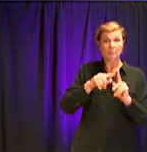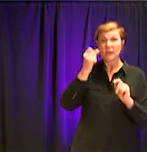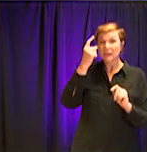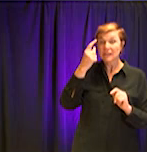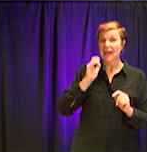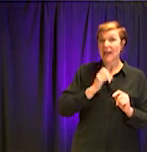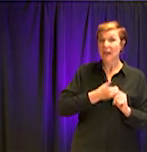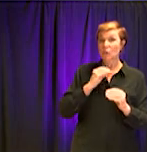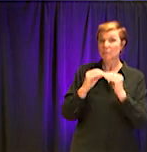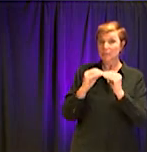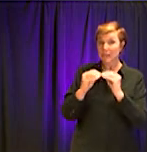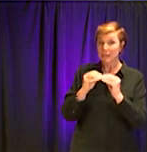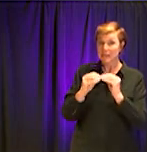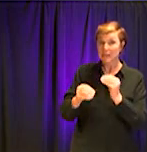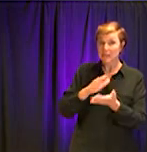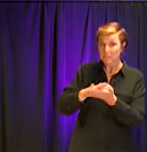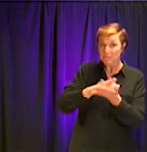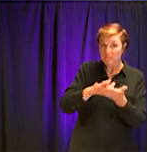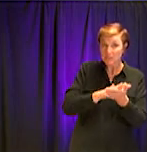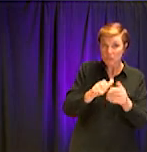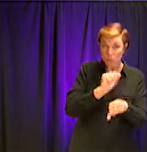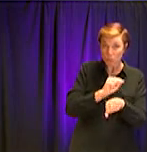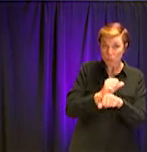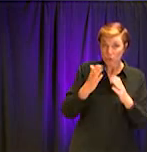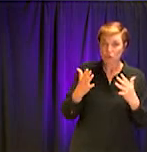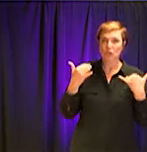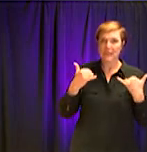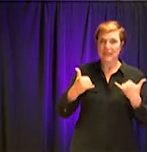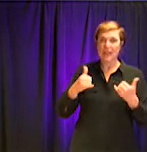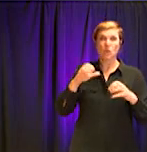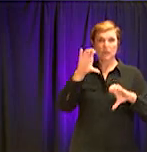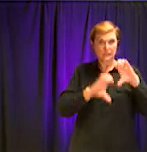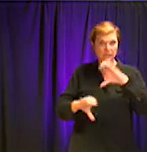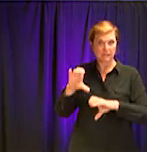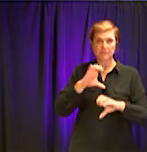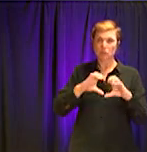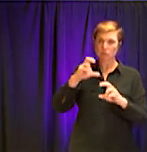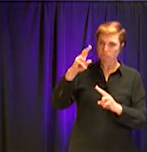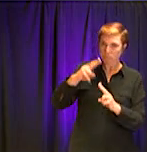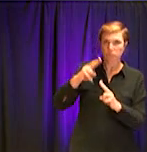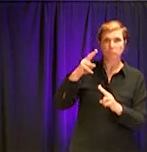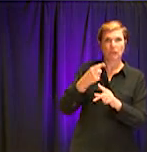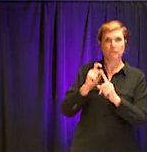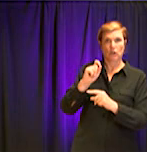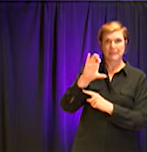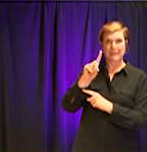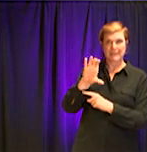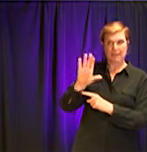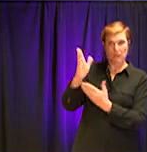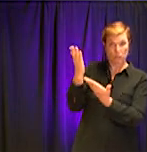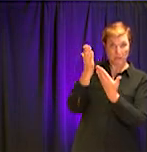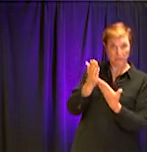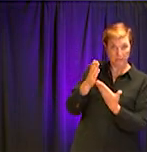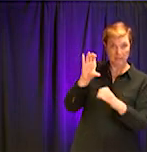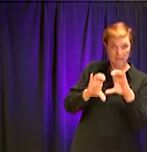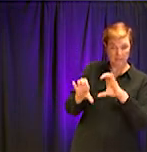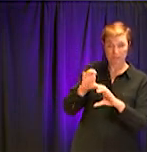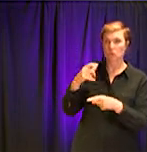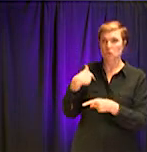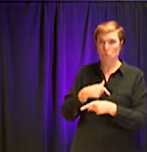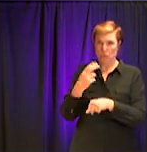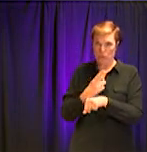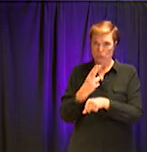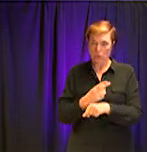sanitizing our buildings. We're using cleaning materials from the CDC list, and we're taking a first run